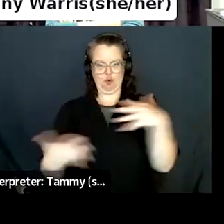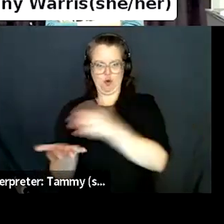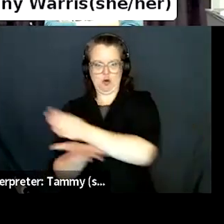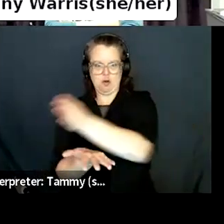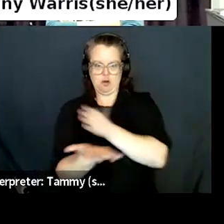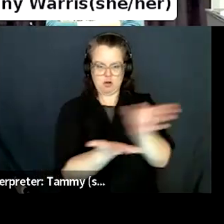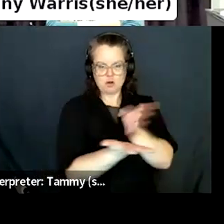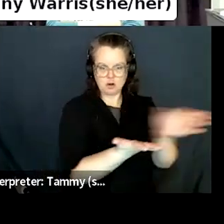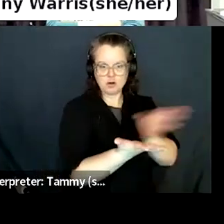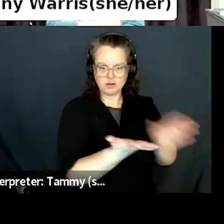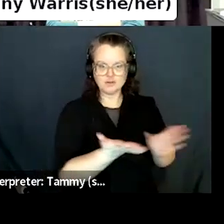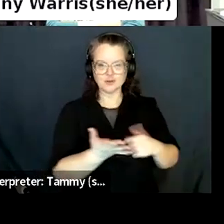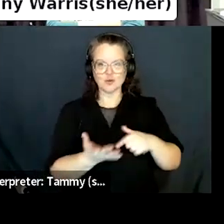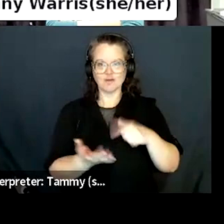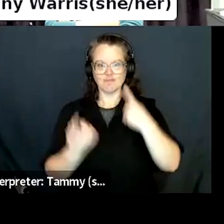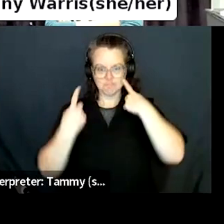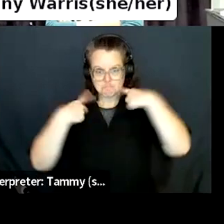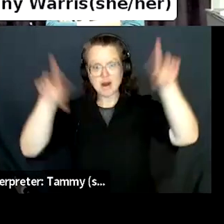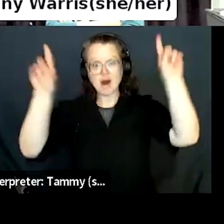two years.